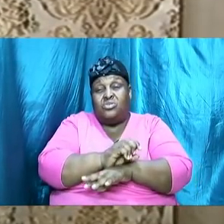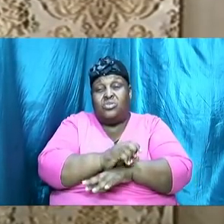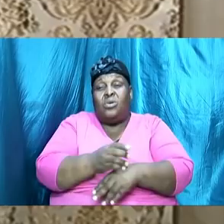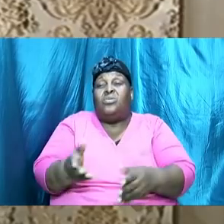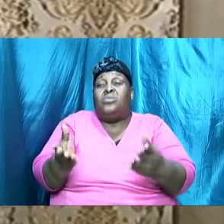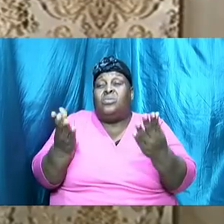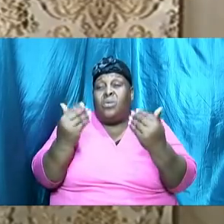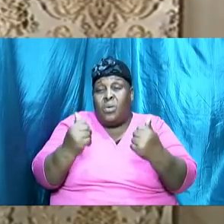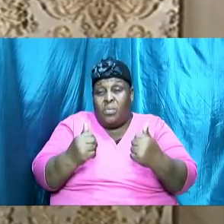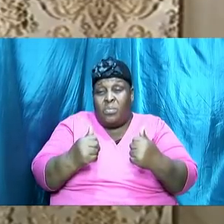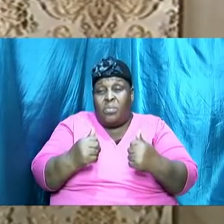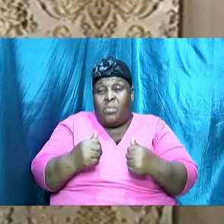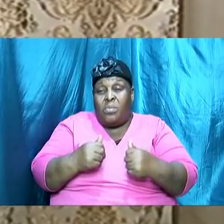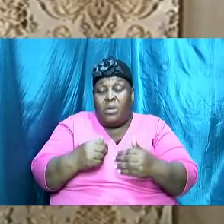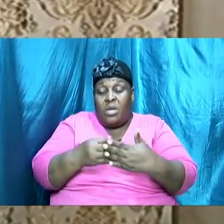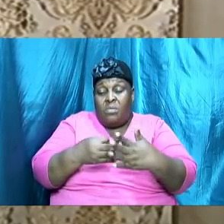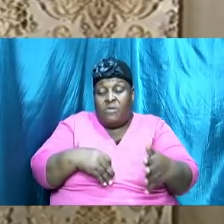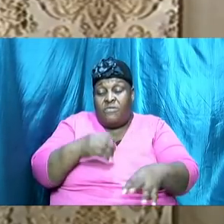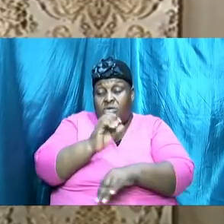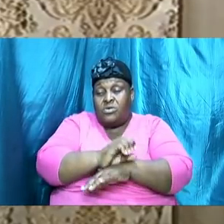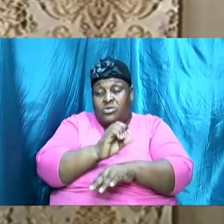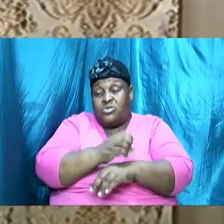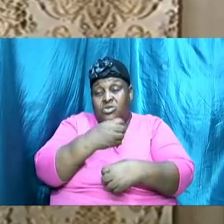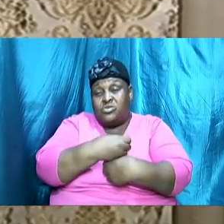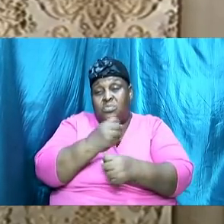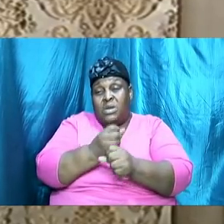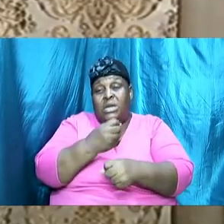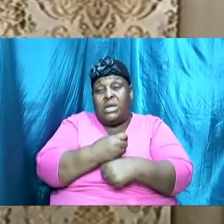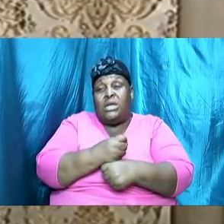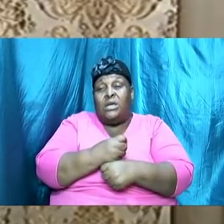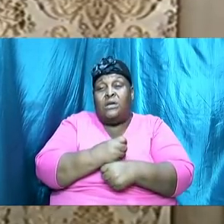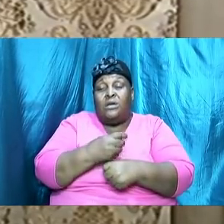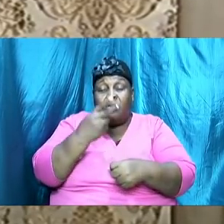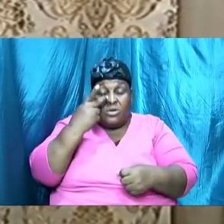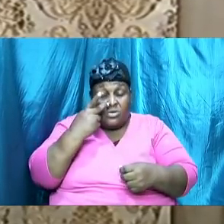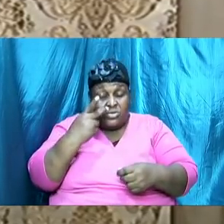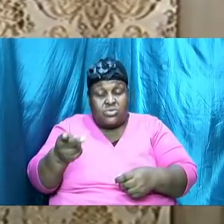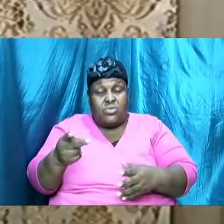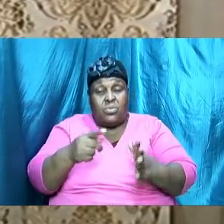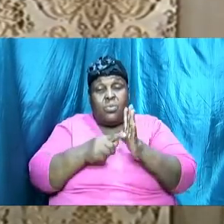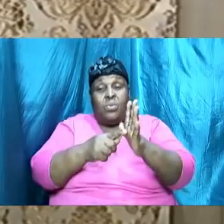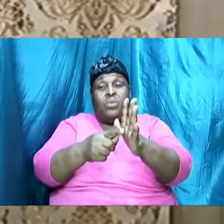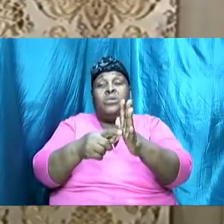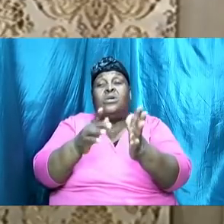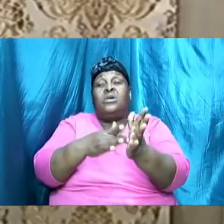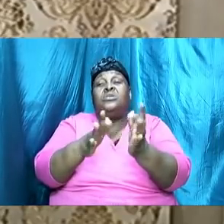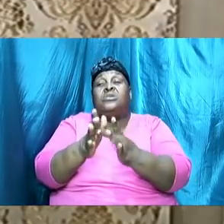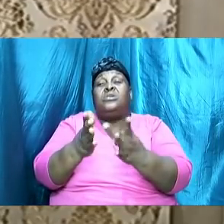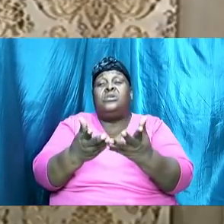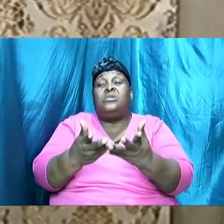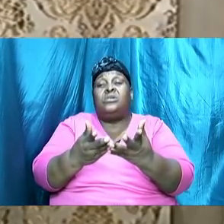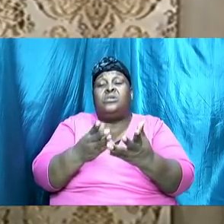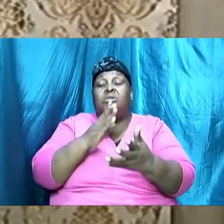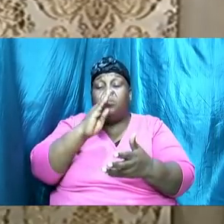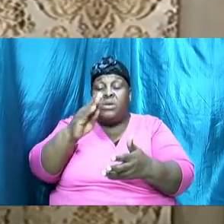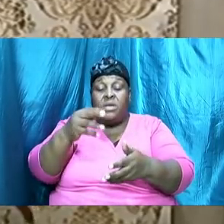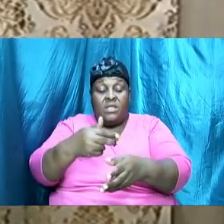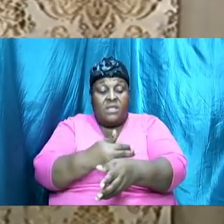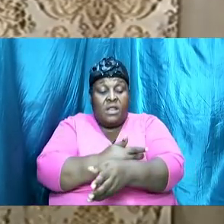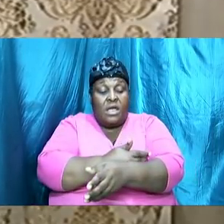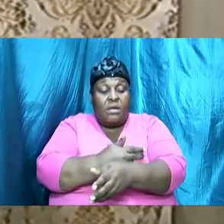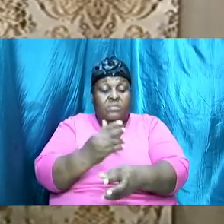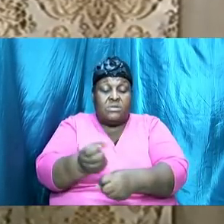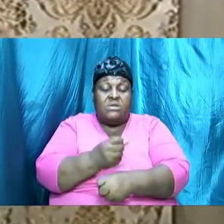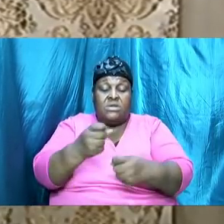and before the church was formed it literally showed you that Jesus was going to be the lamb that take the city